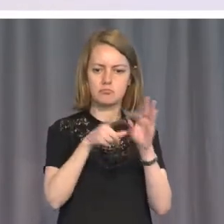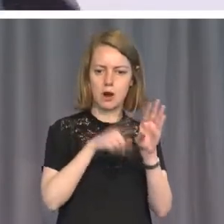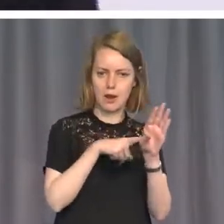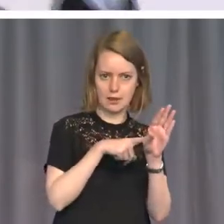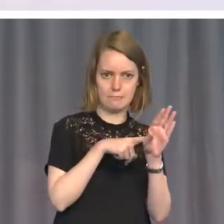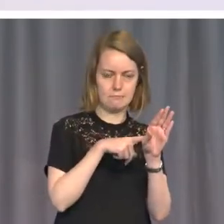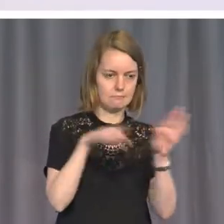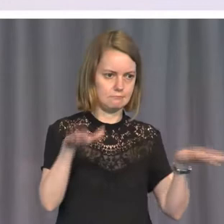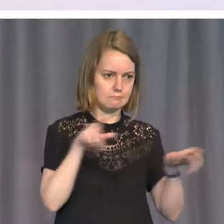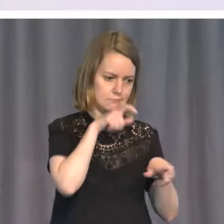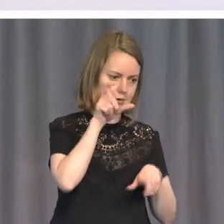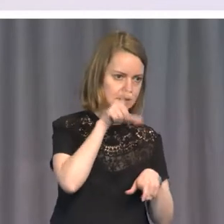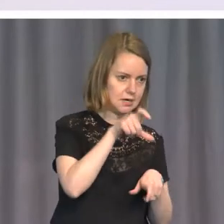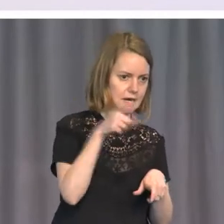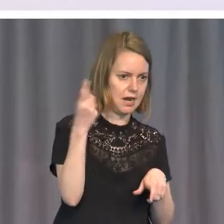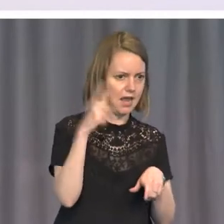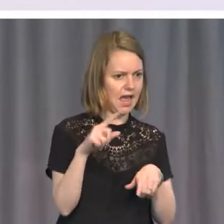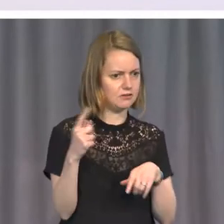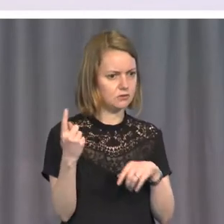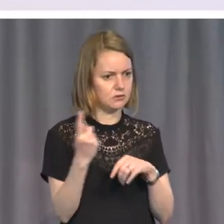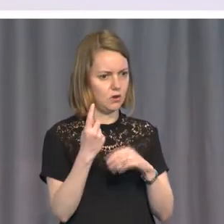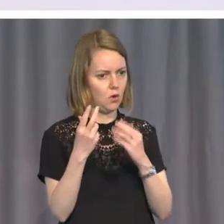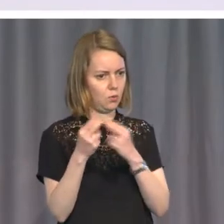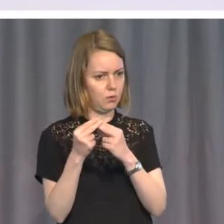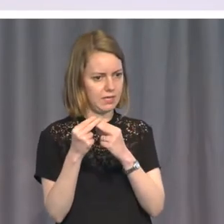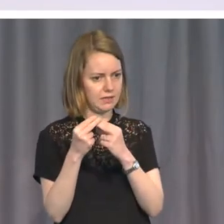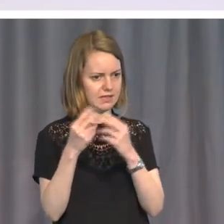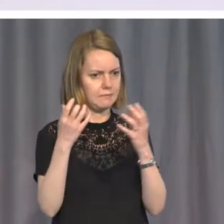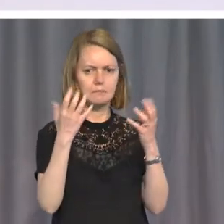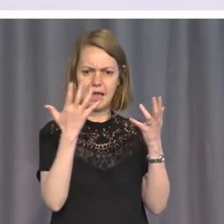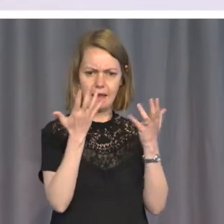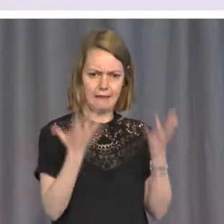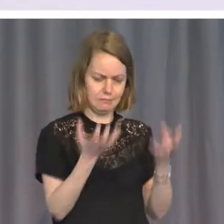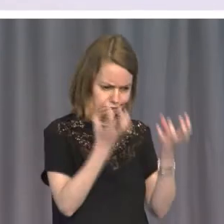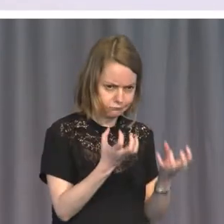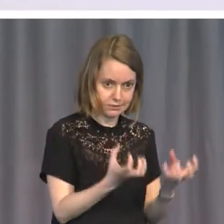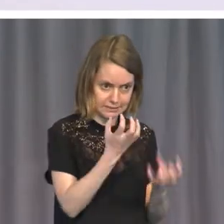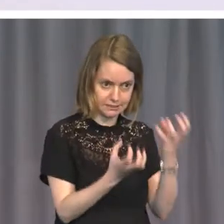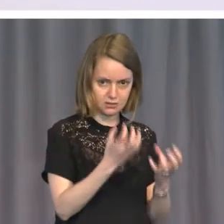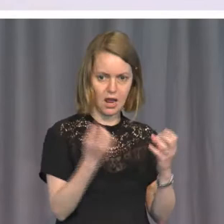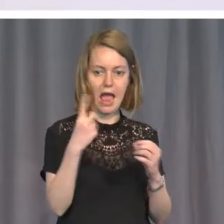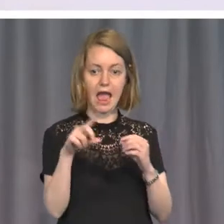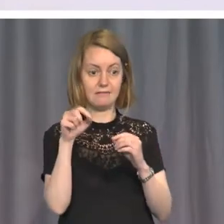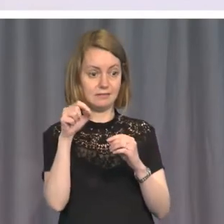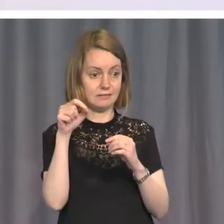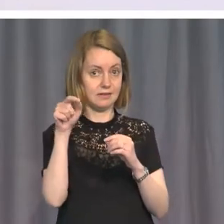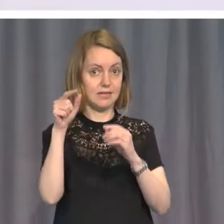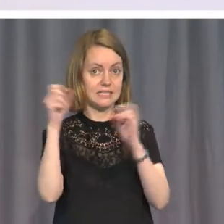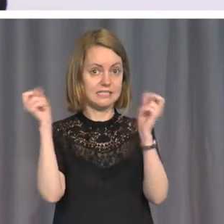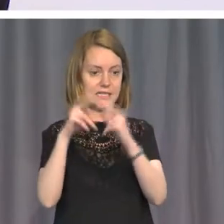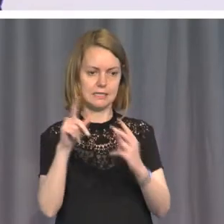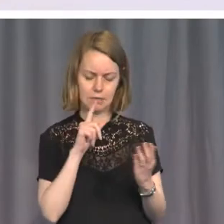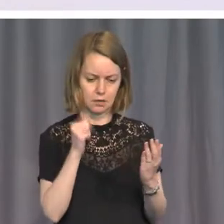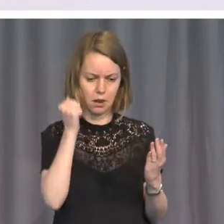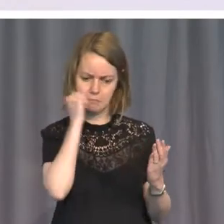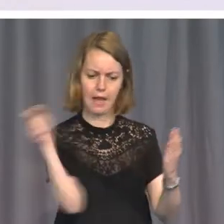bombs in the form of testicles. And Gordon and Gotch insisted on blacking out all Gary Shedd's